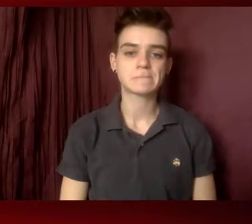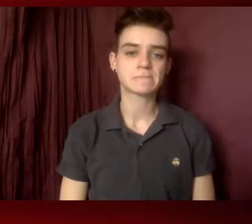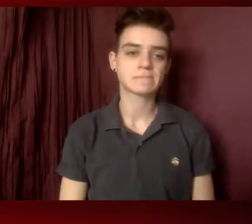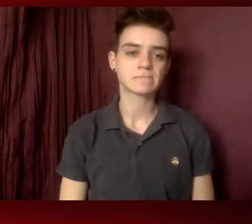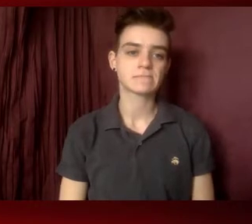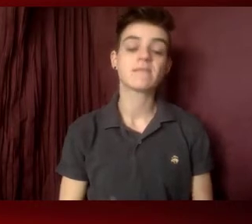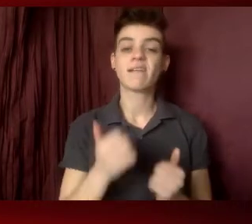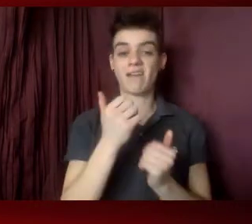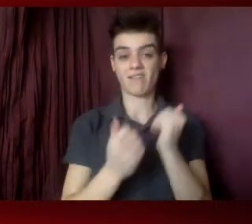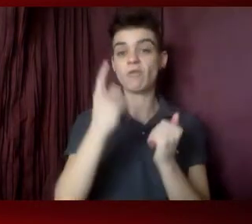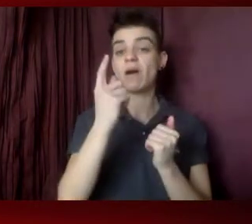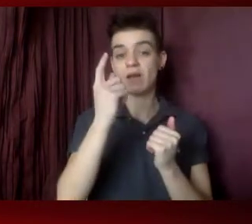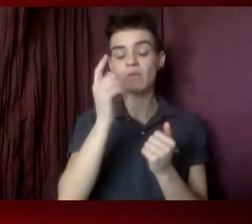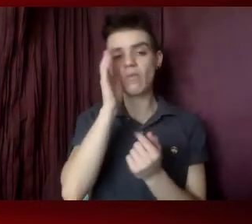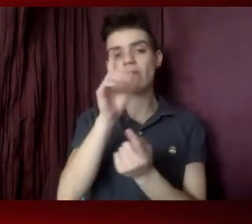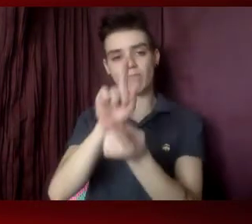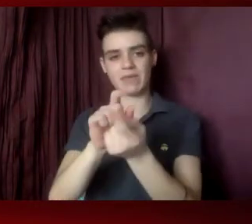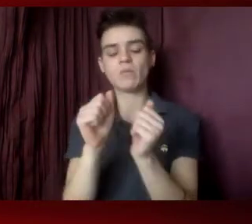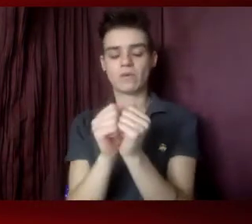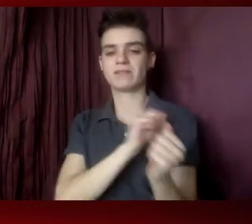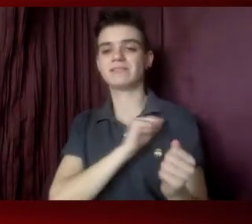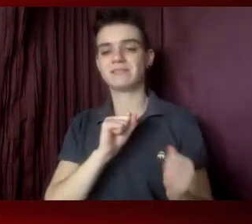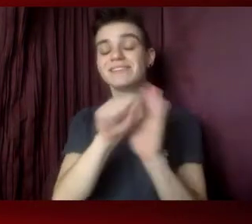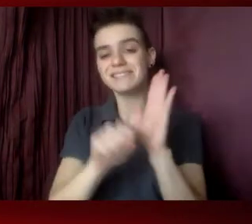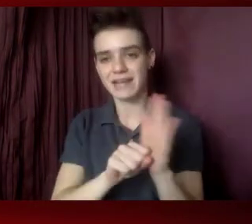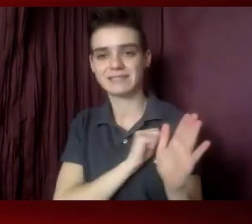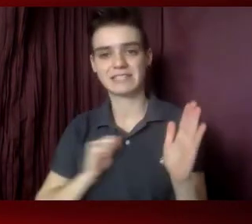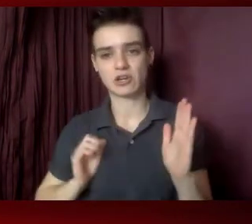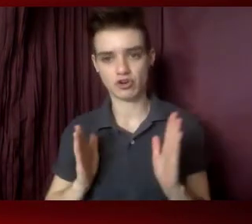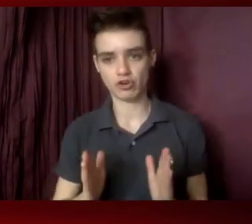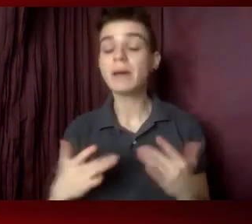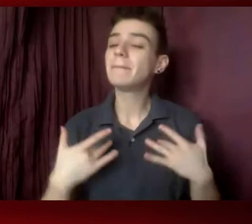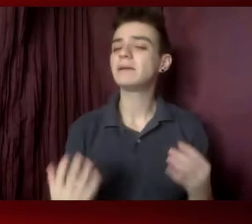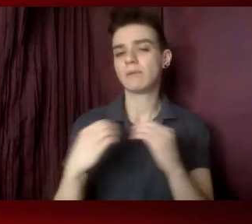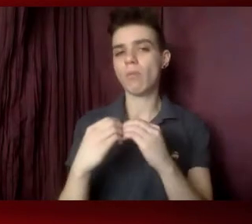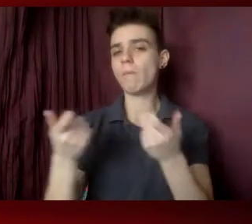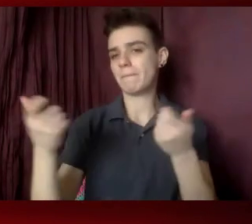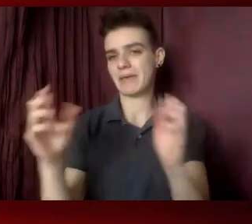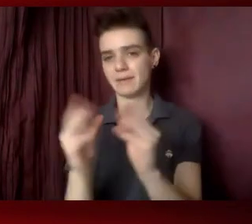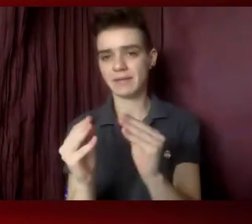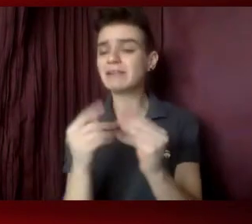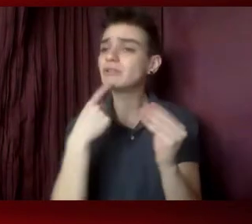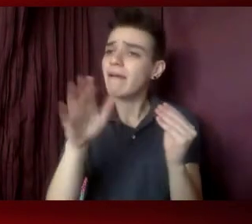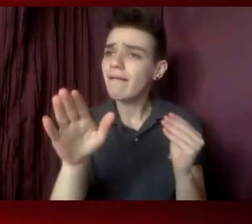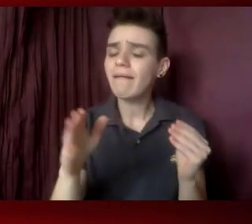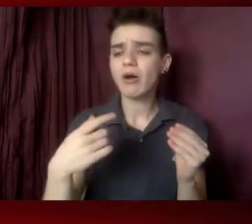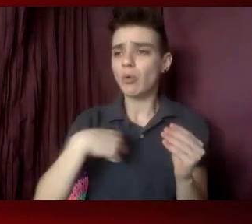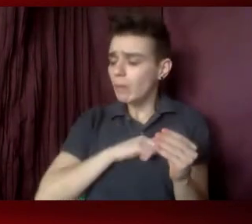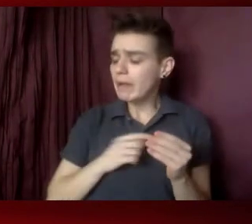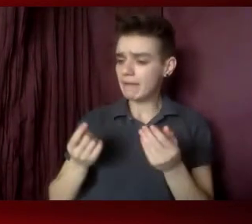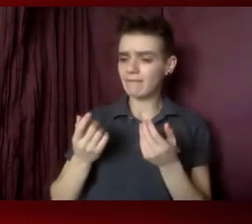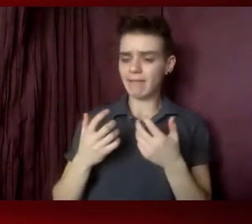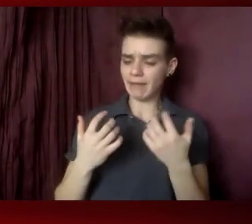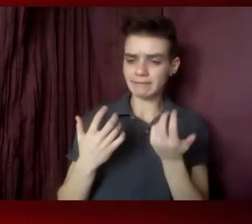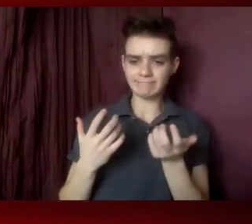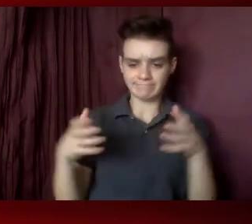senators. Those will be larger meetings and an opportunity to say, hey, we care about this issue. Look how many of us from our state